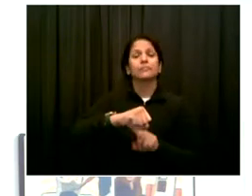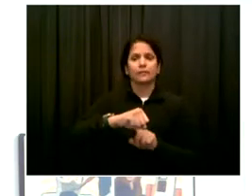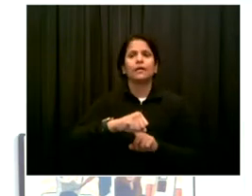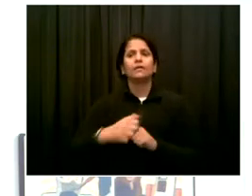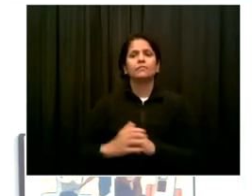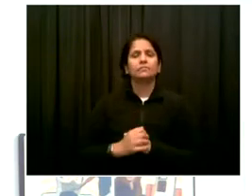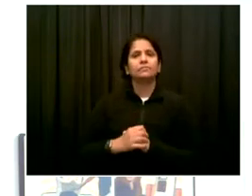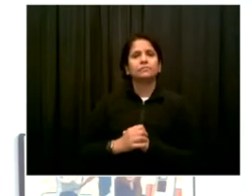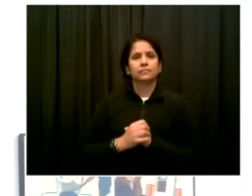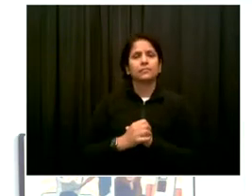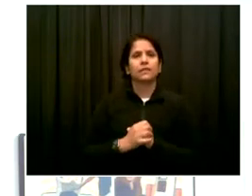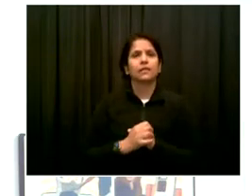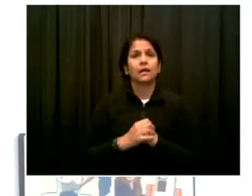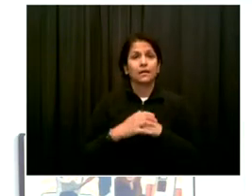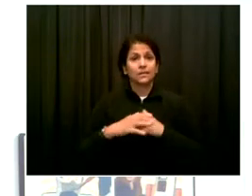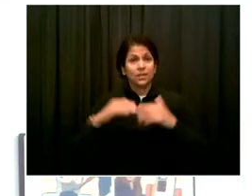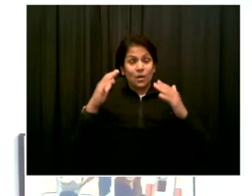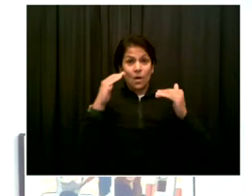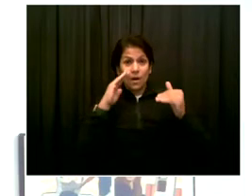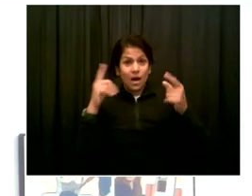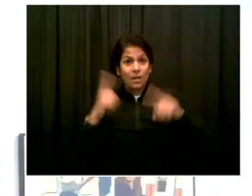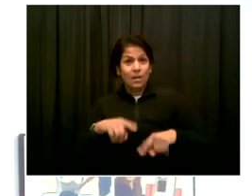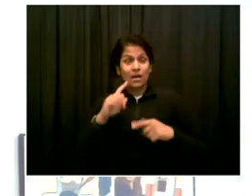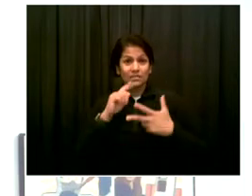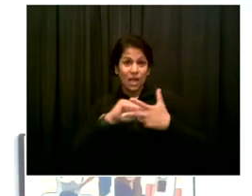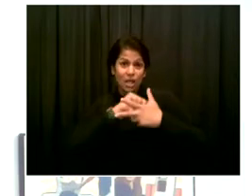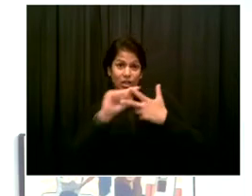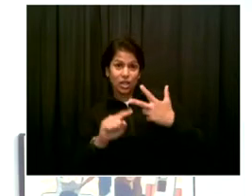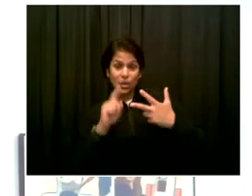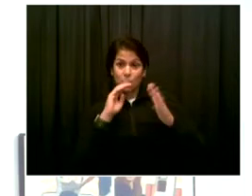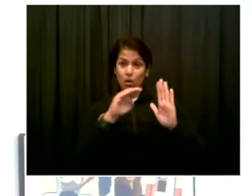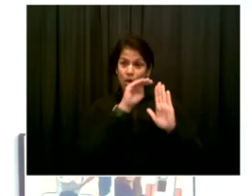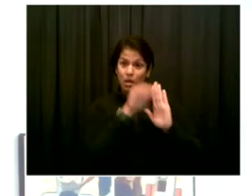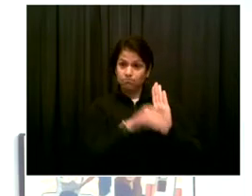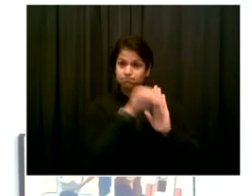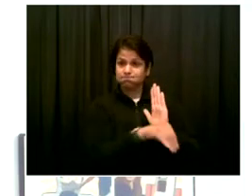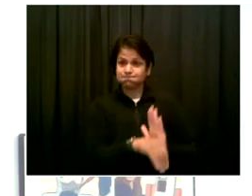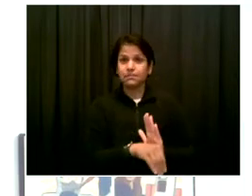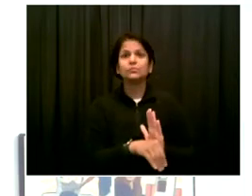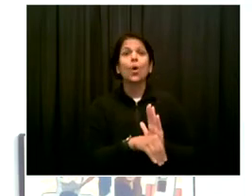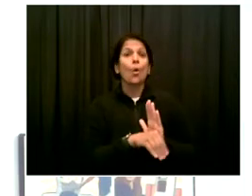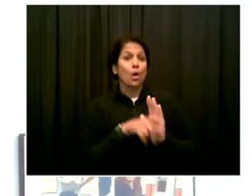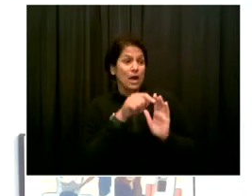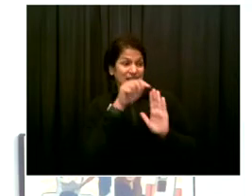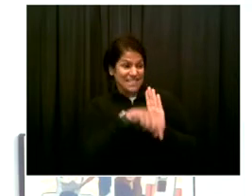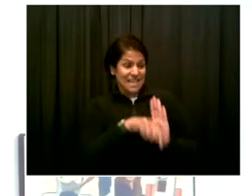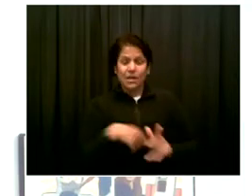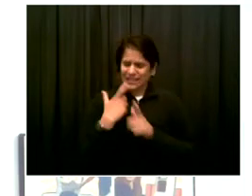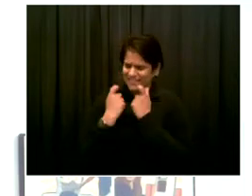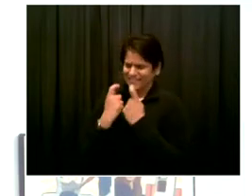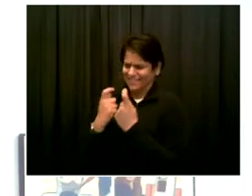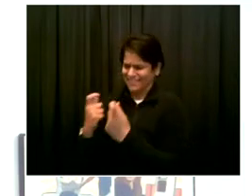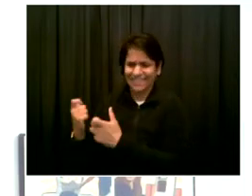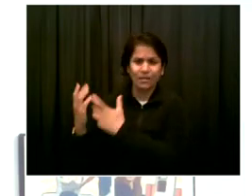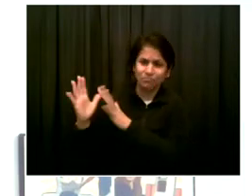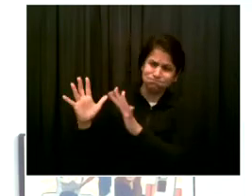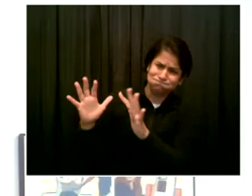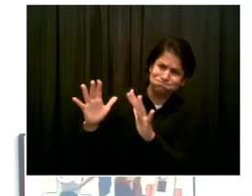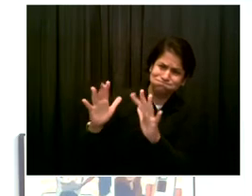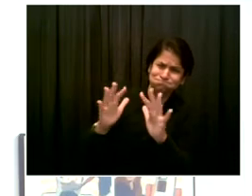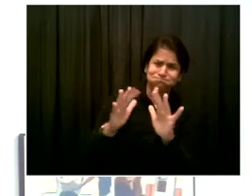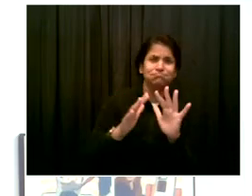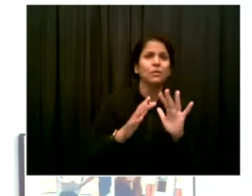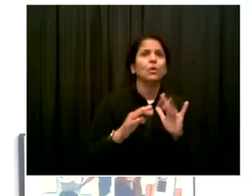to prevent any resurgence in the future. Thank you. Dr. Katz? I agree that